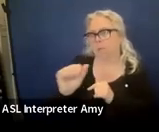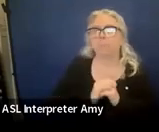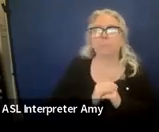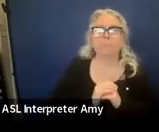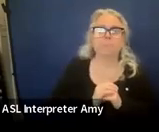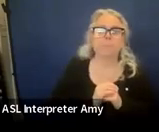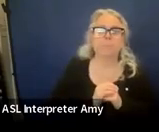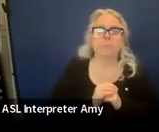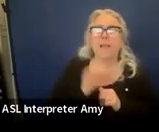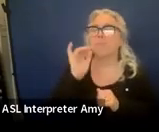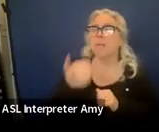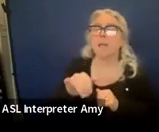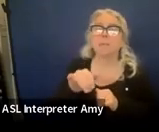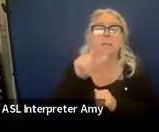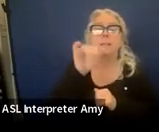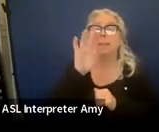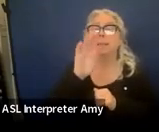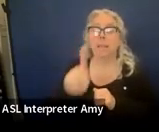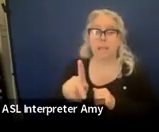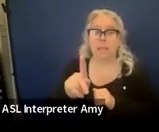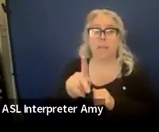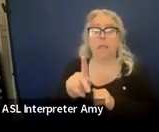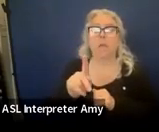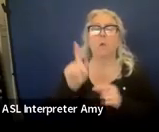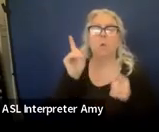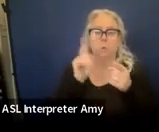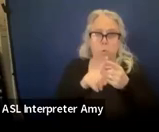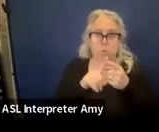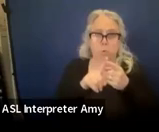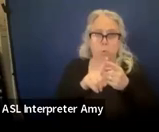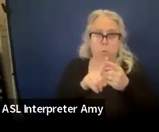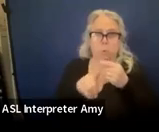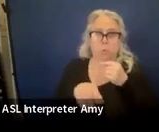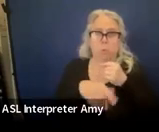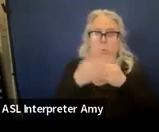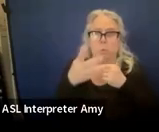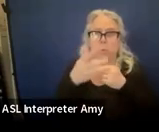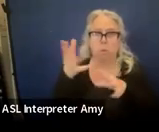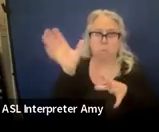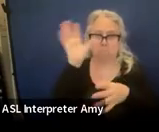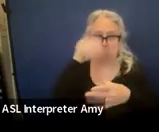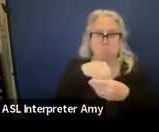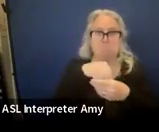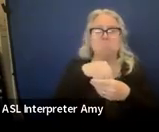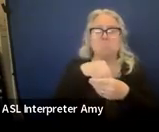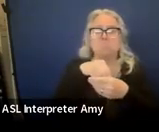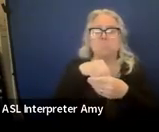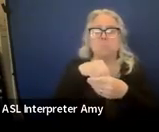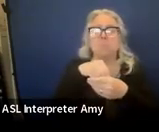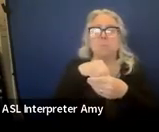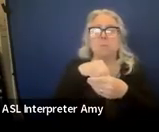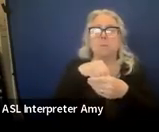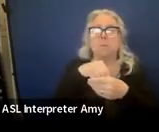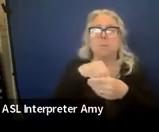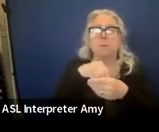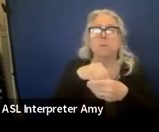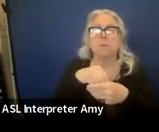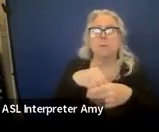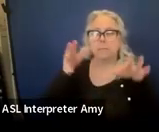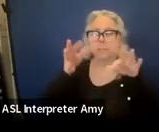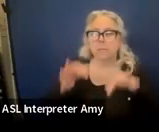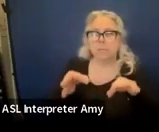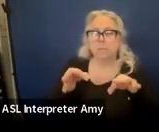And this is just a link to the participation decision